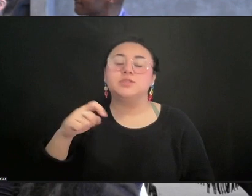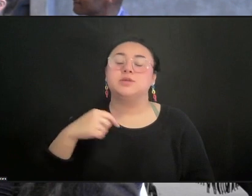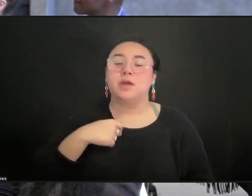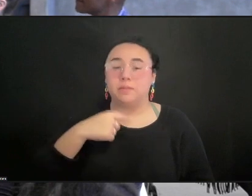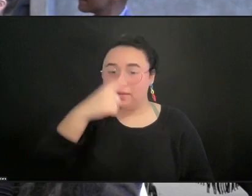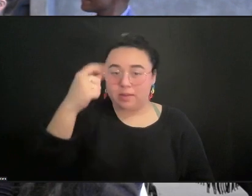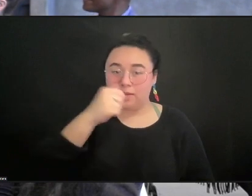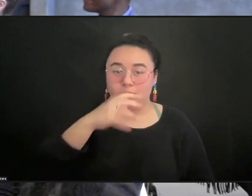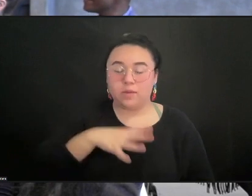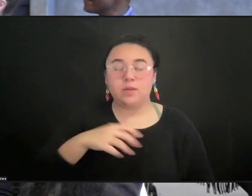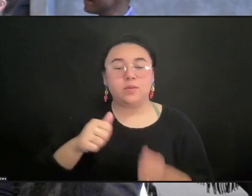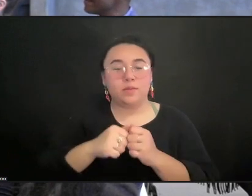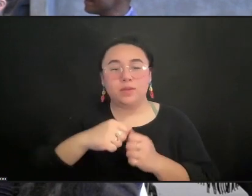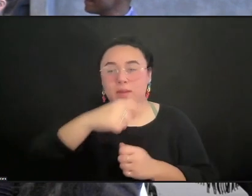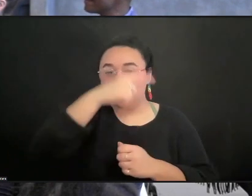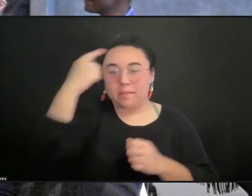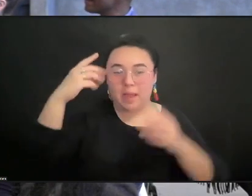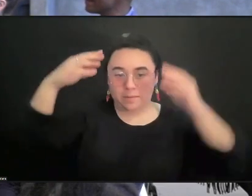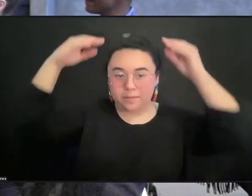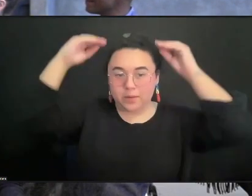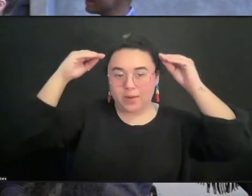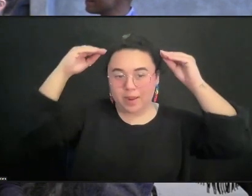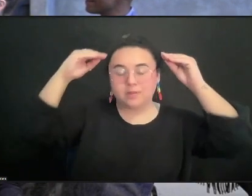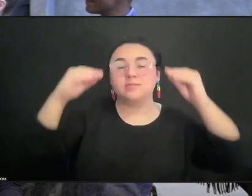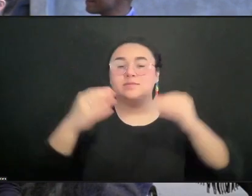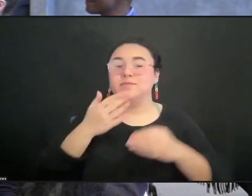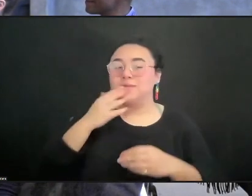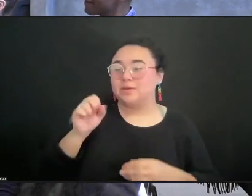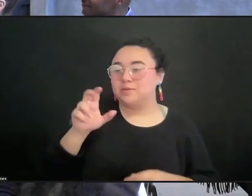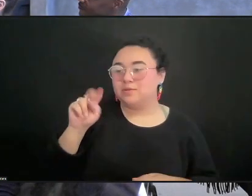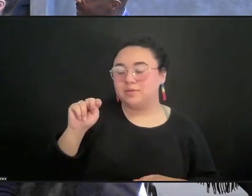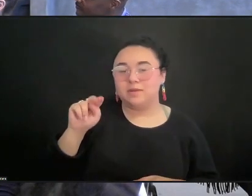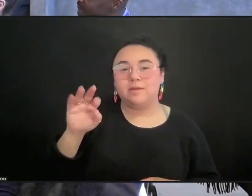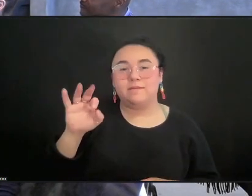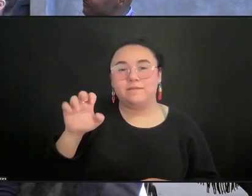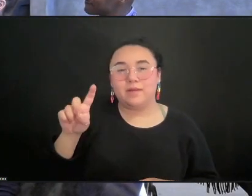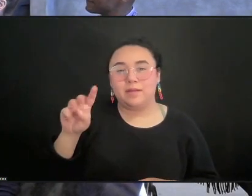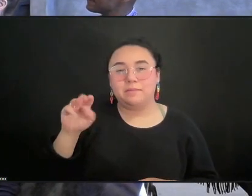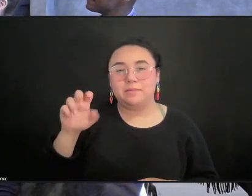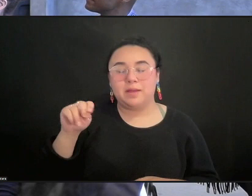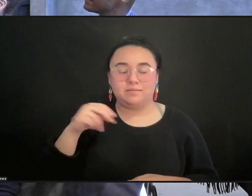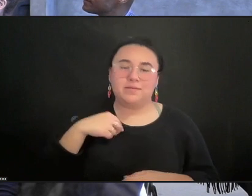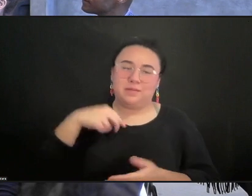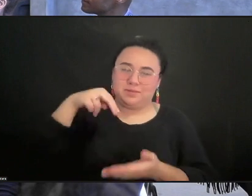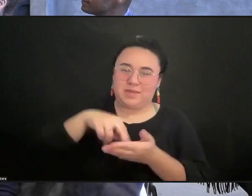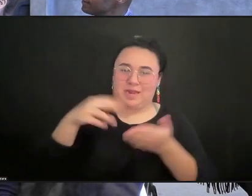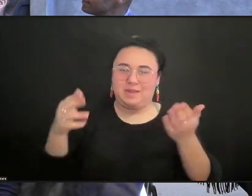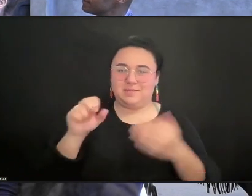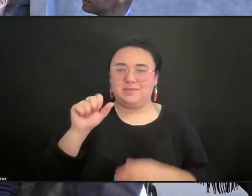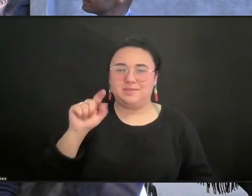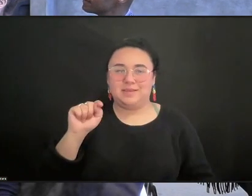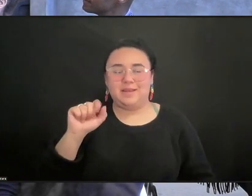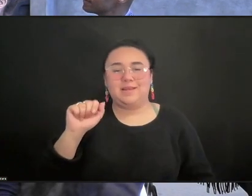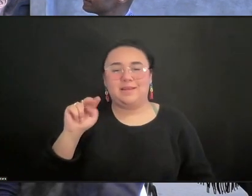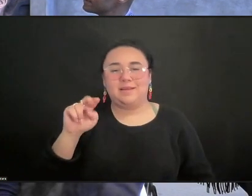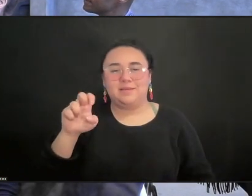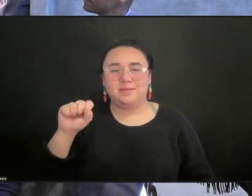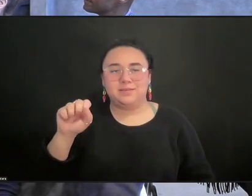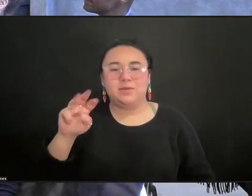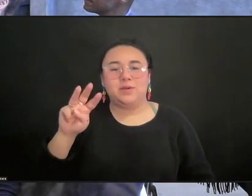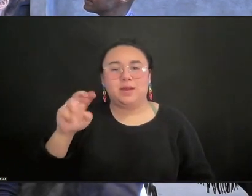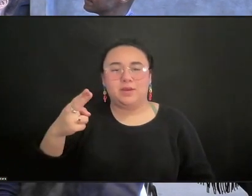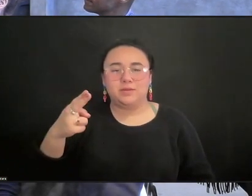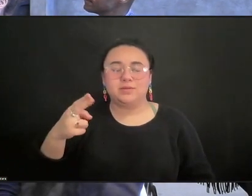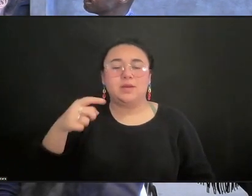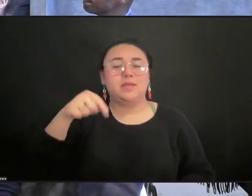beret and thanks to Susan Feldman standing in St. Ann's Warehouse. The genesis of this event is rooted in our desire